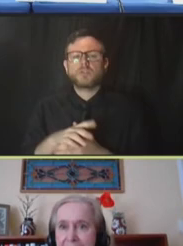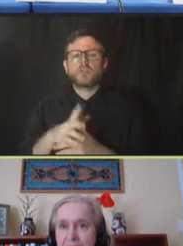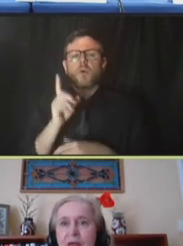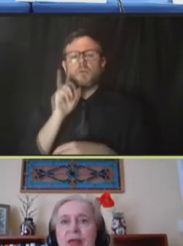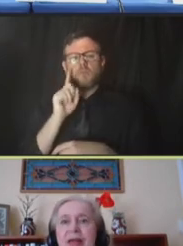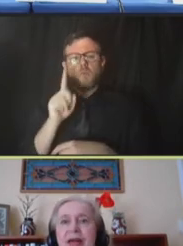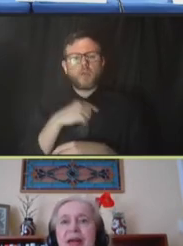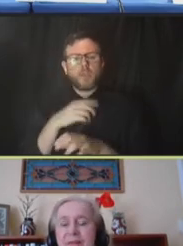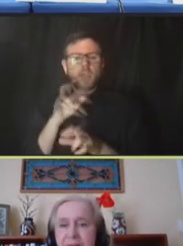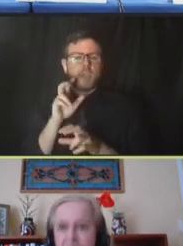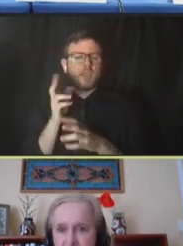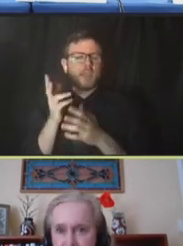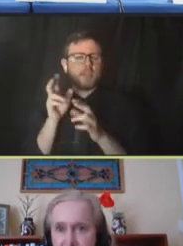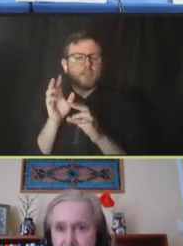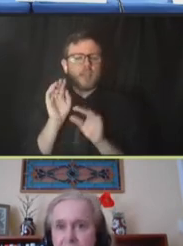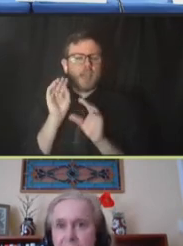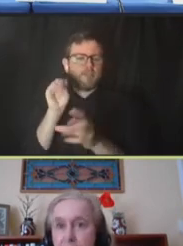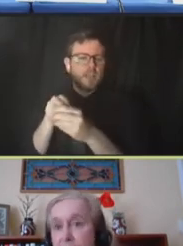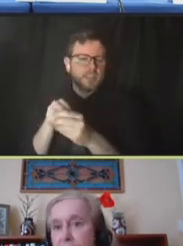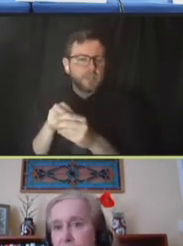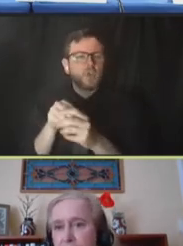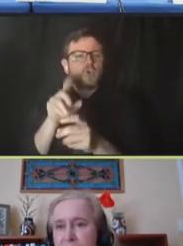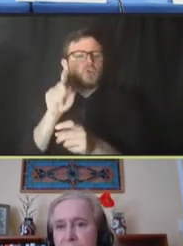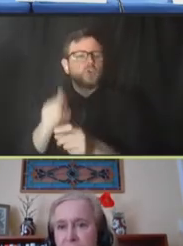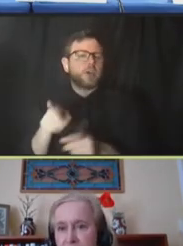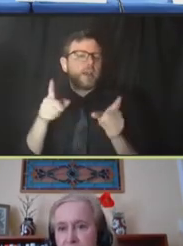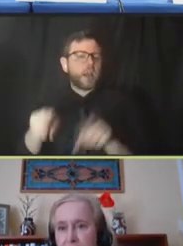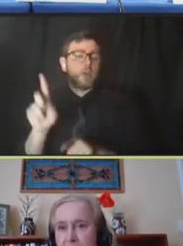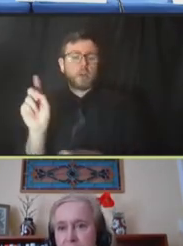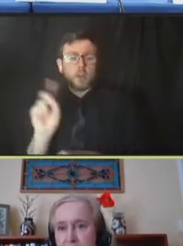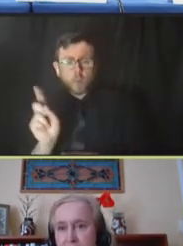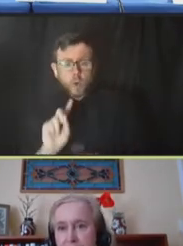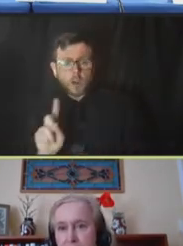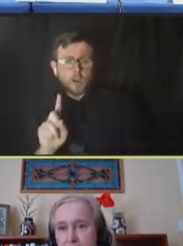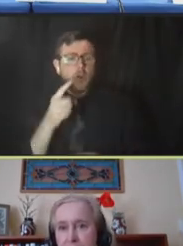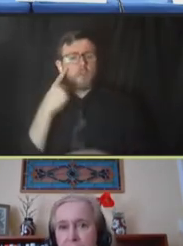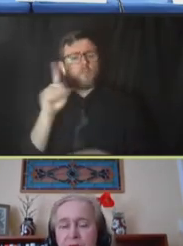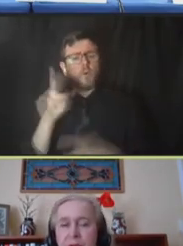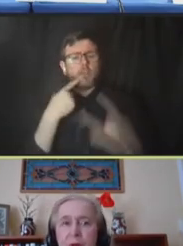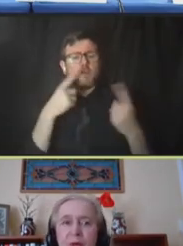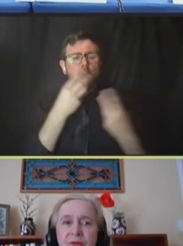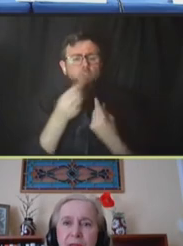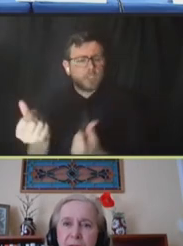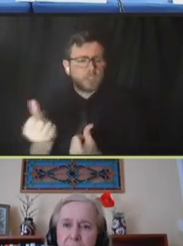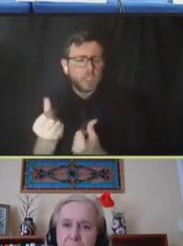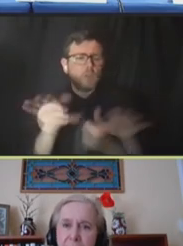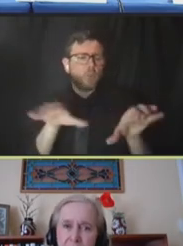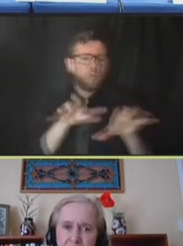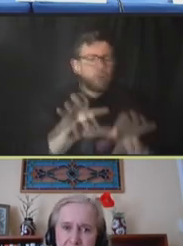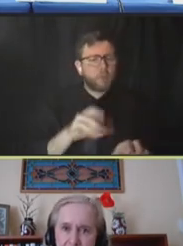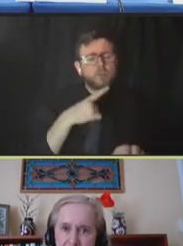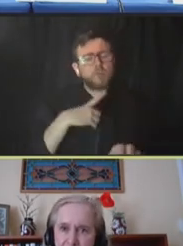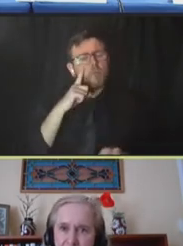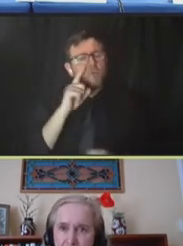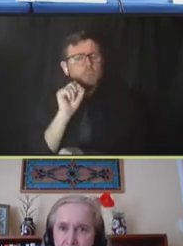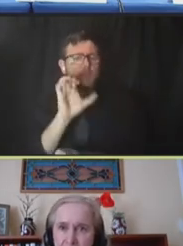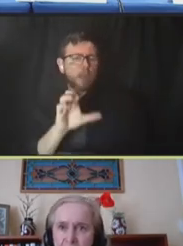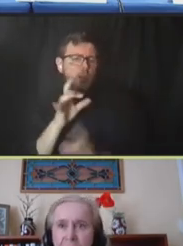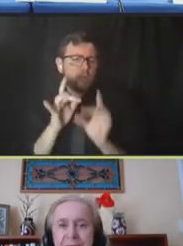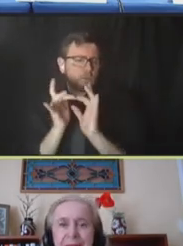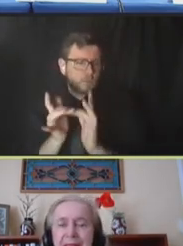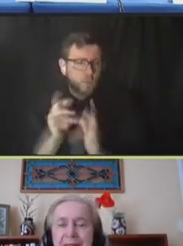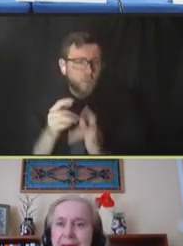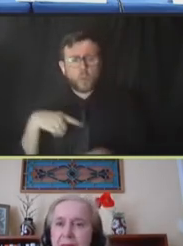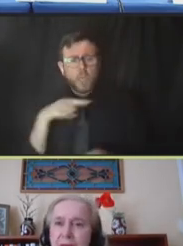maintain the efficiency and performance of your supply chain networks. So, we've done it in an optimization framework,